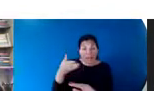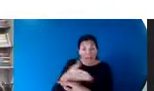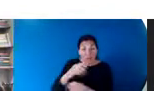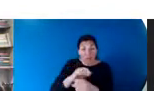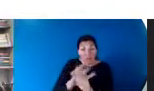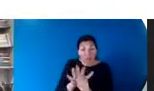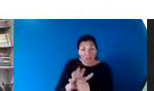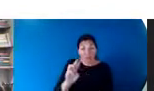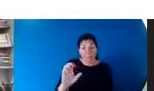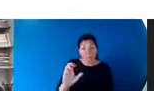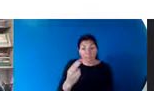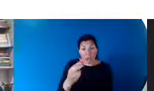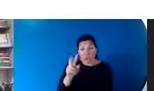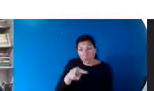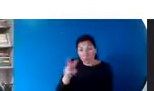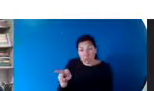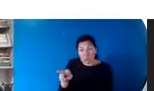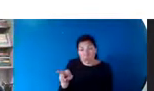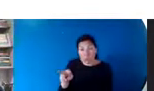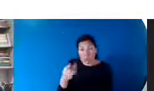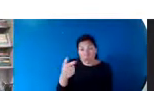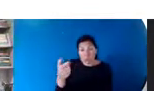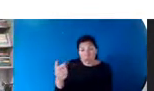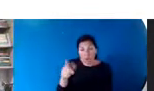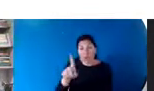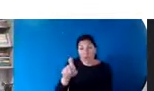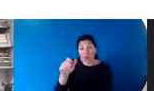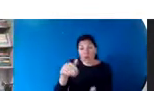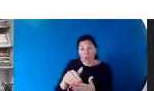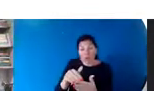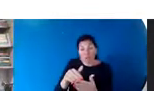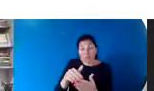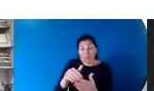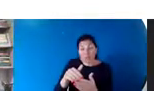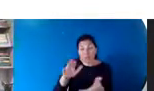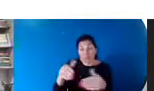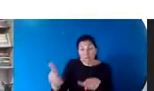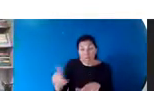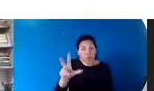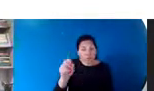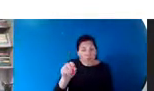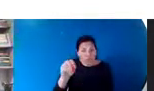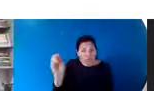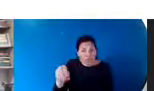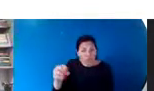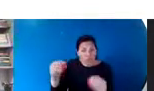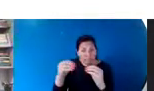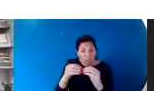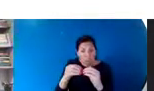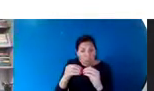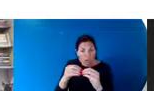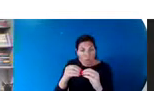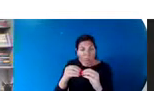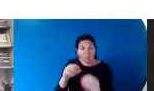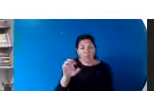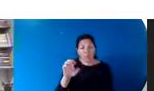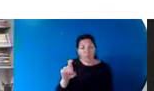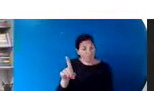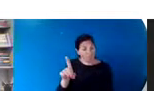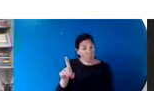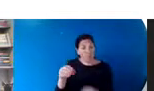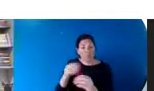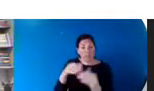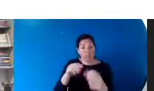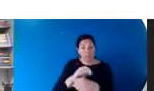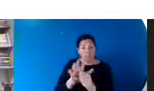March of 2022, March 2021, 100,000 people died from COVID, which is 30% more, died from overdose during COVID, 30% more than did